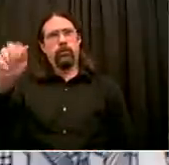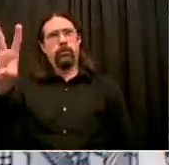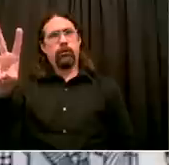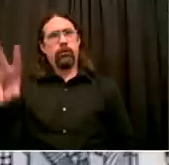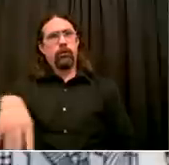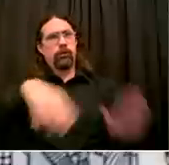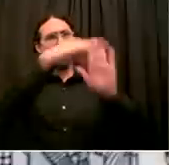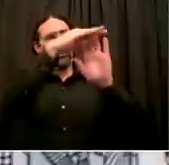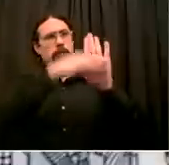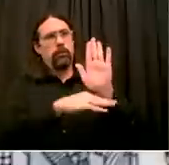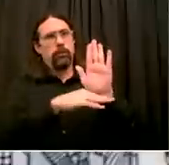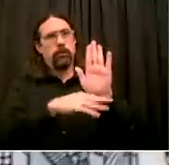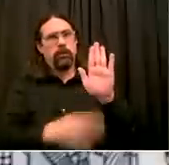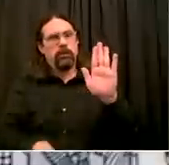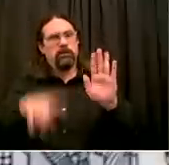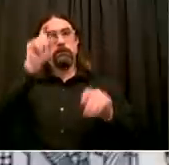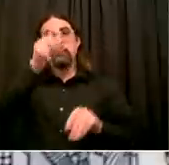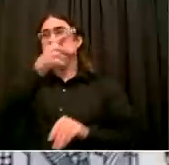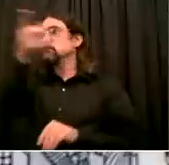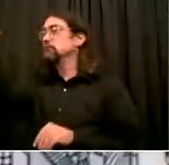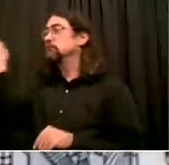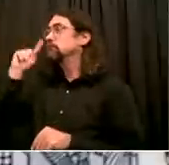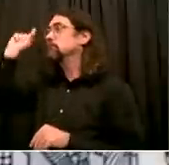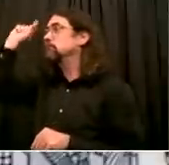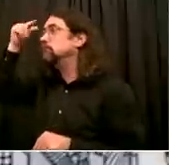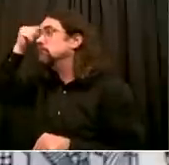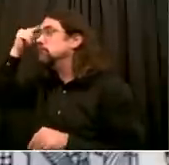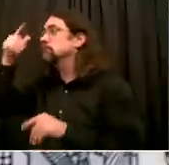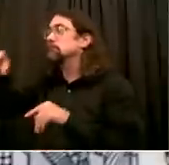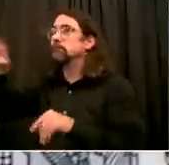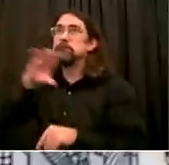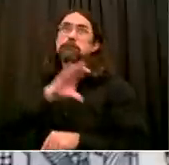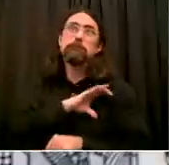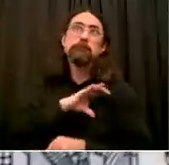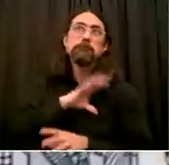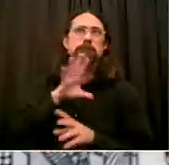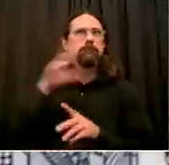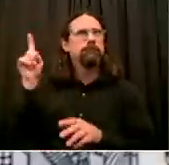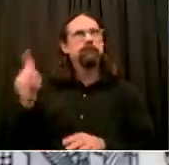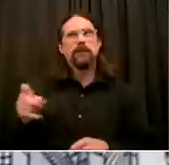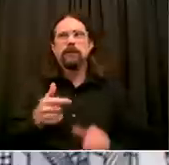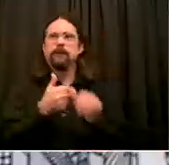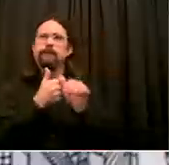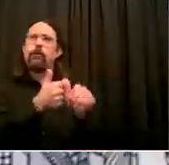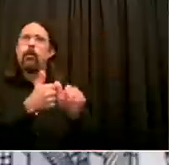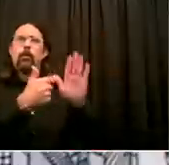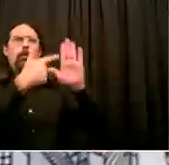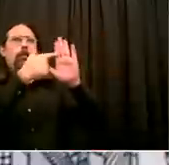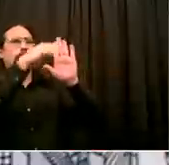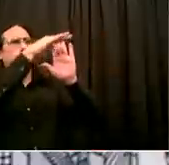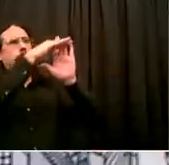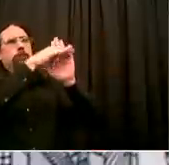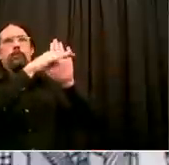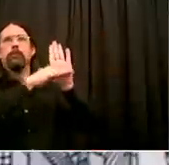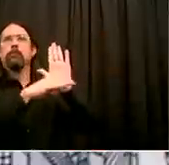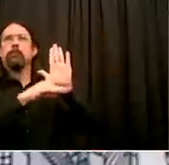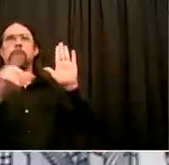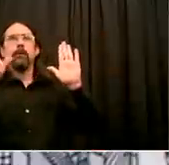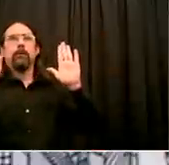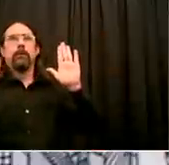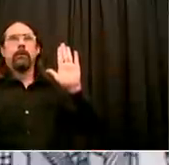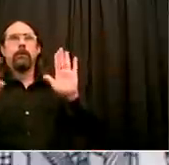city, all over this state, what people want is for leaders to focus on solving the problems.